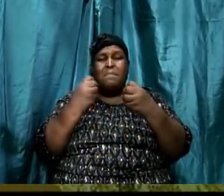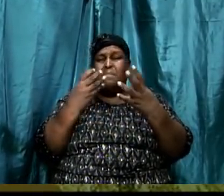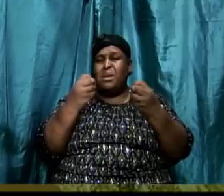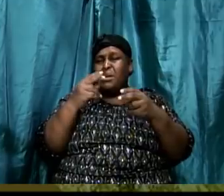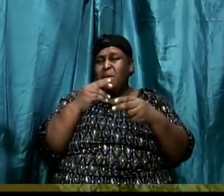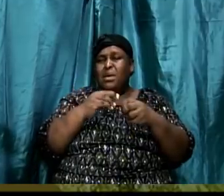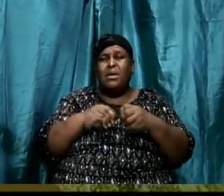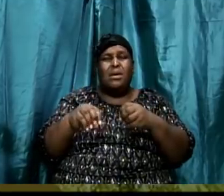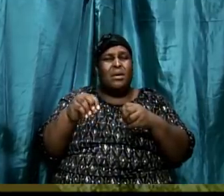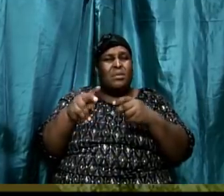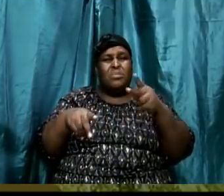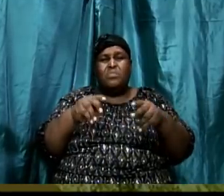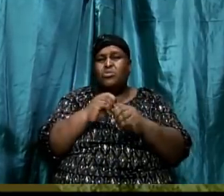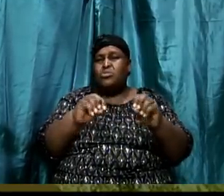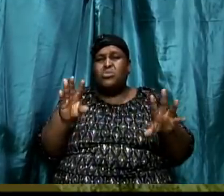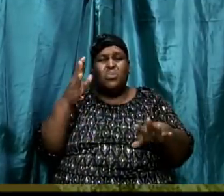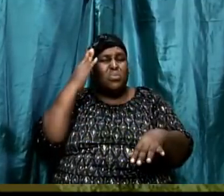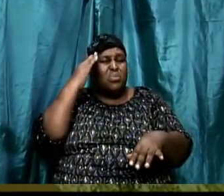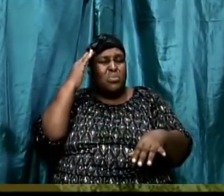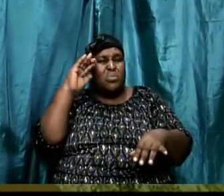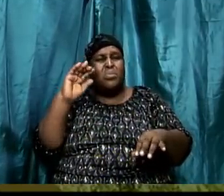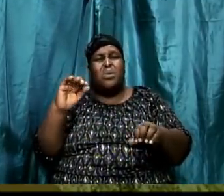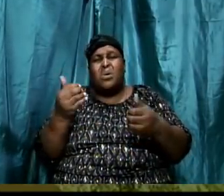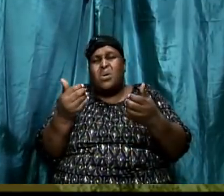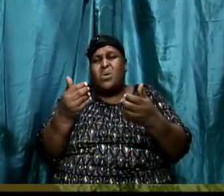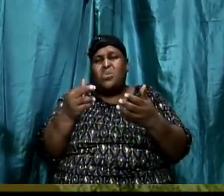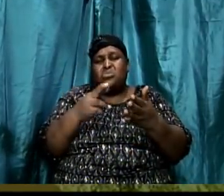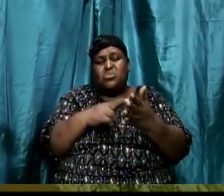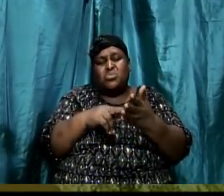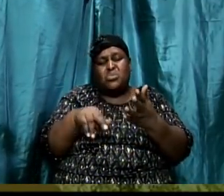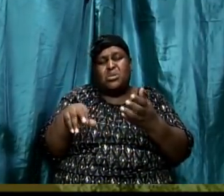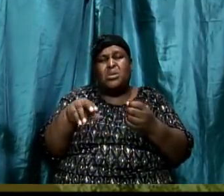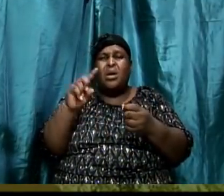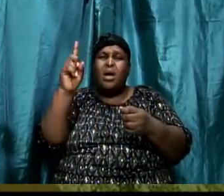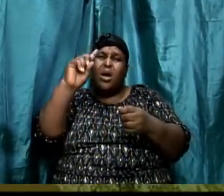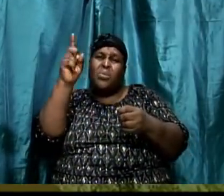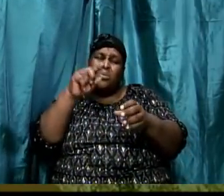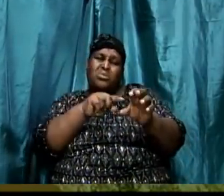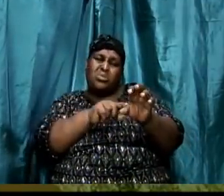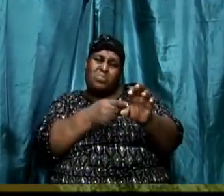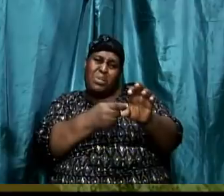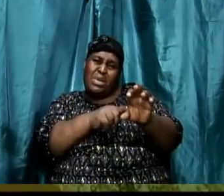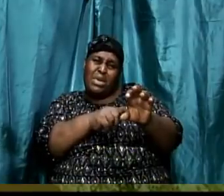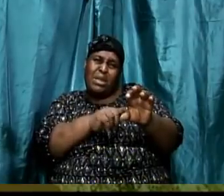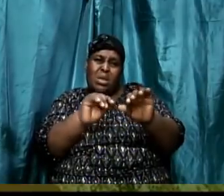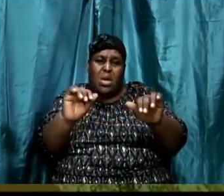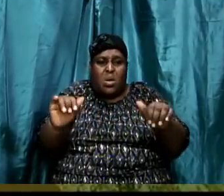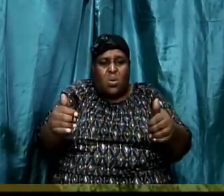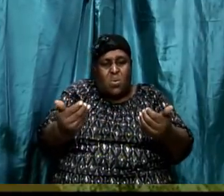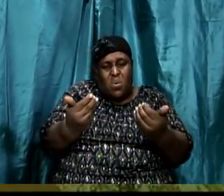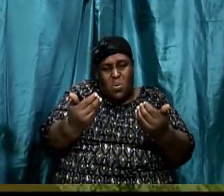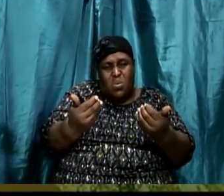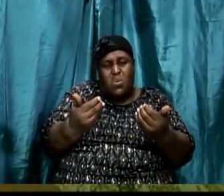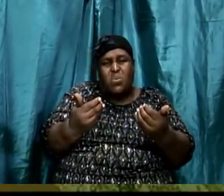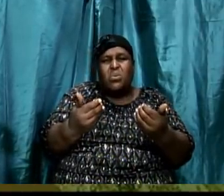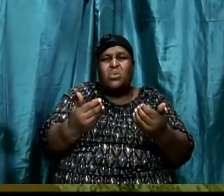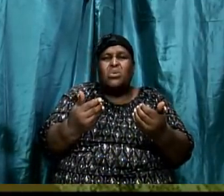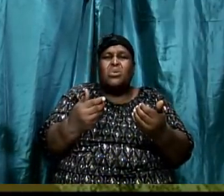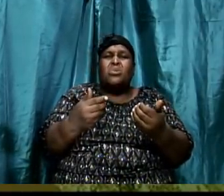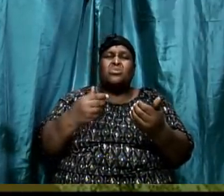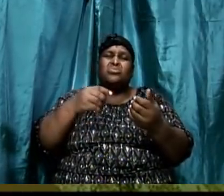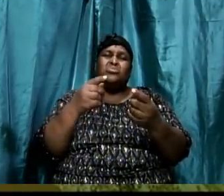how really to read the Bible. And a lot of people do not know where to begin or how to go about the process of